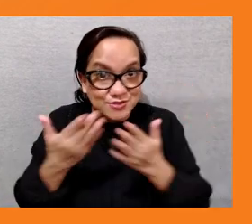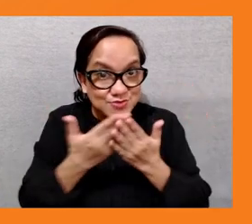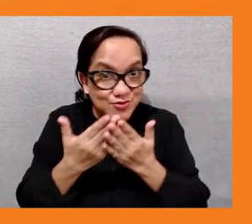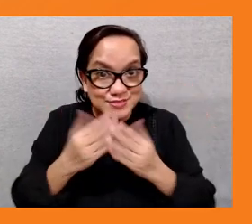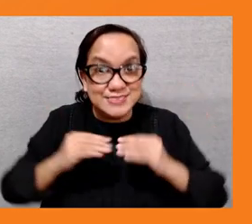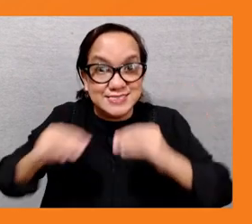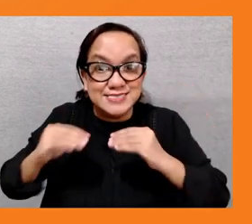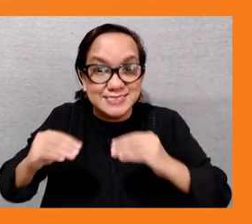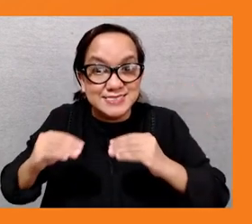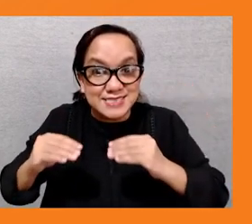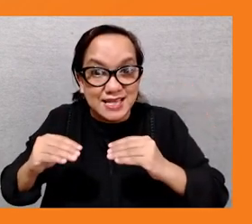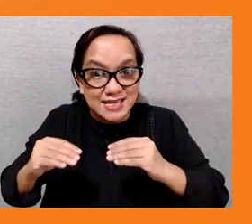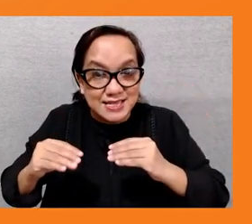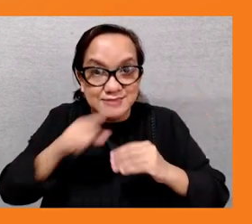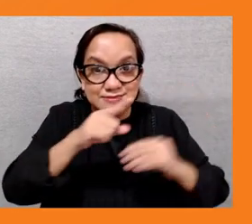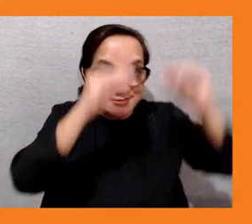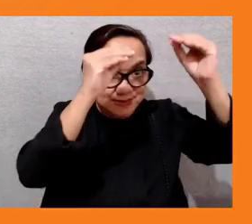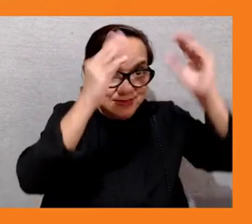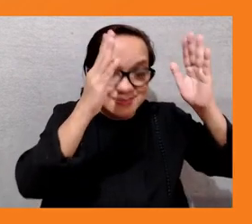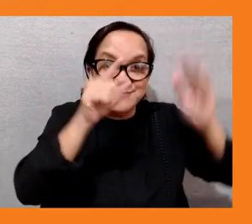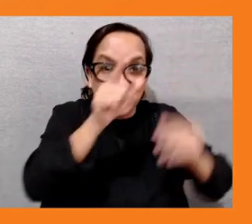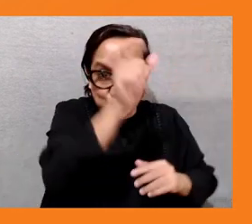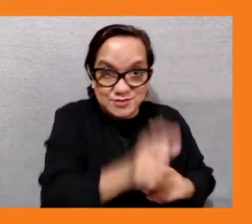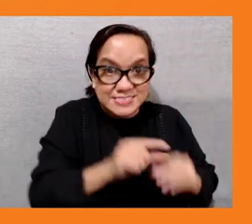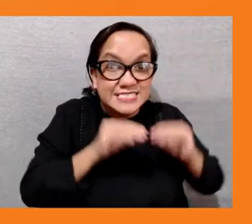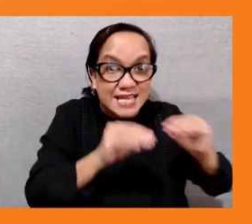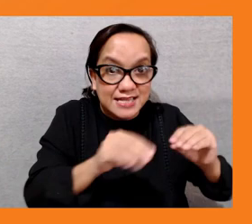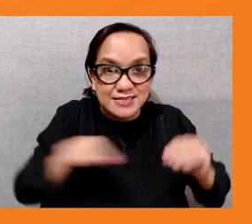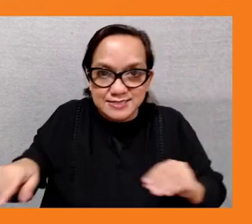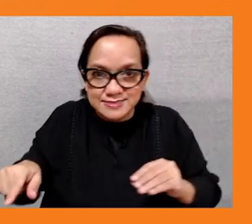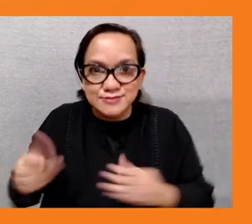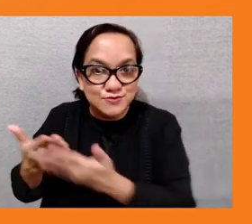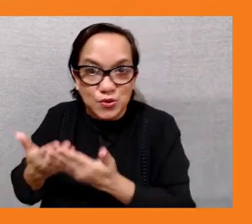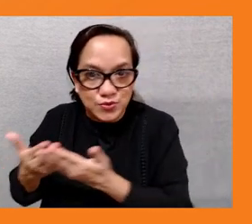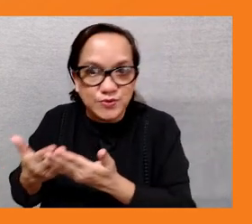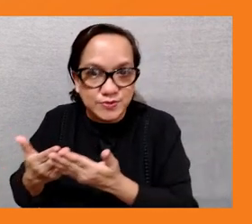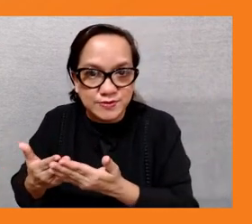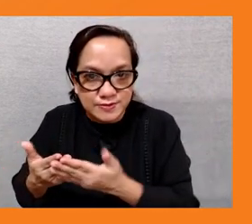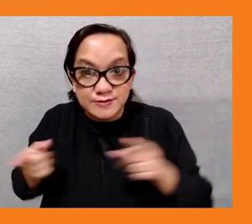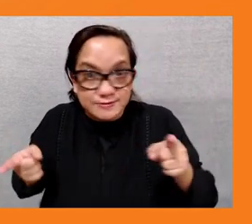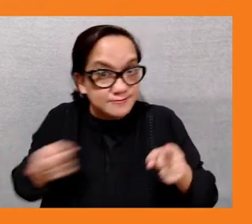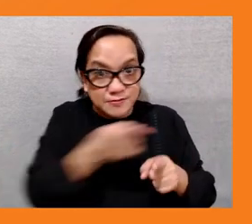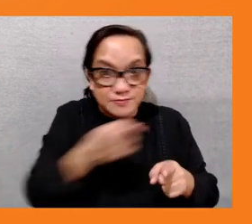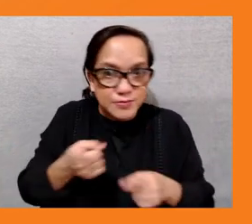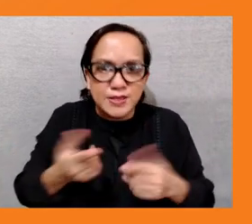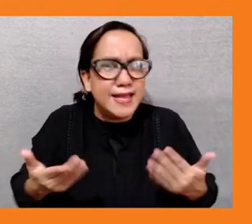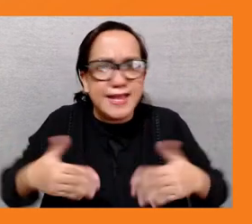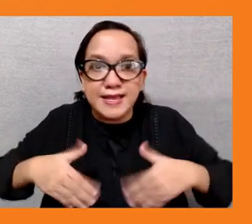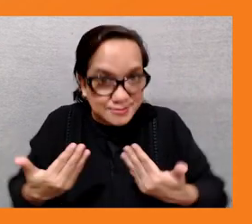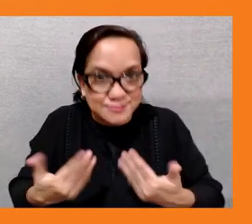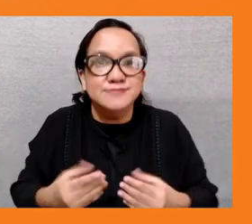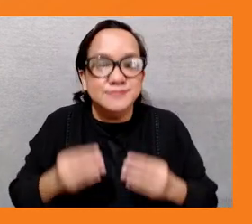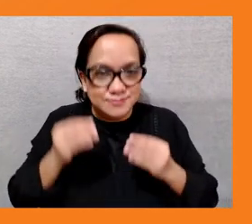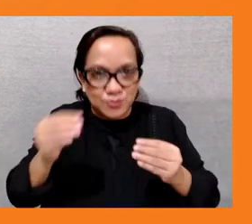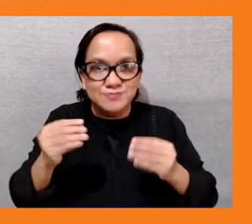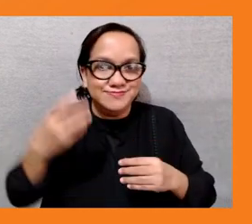project because it's been approved by the minister of education not only this but we've also uh created a really good relationship with the minister